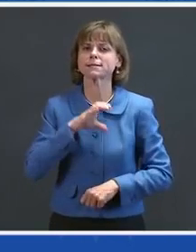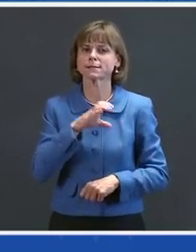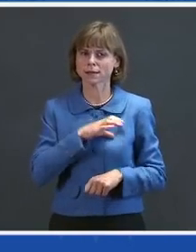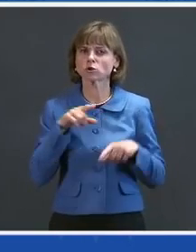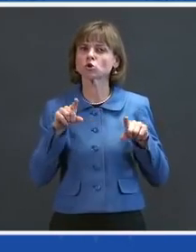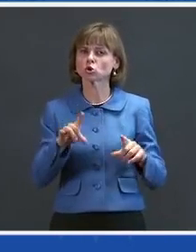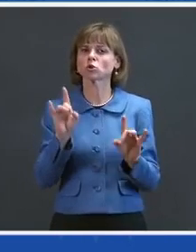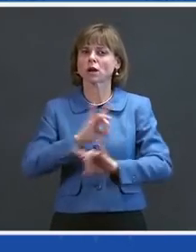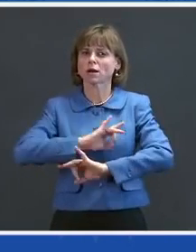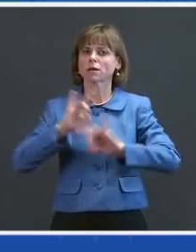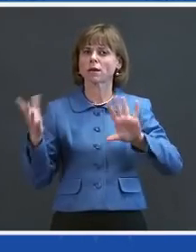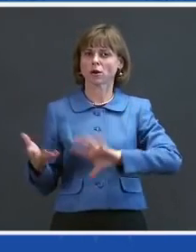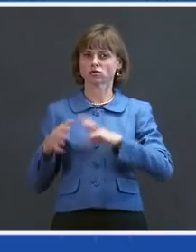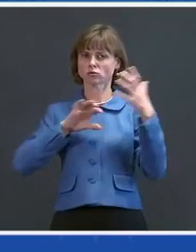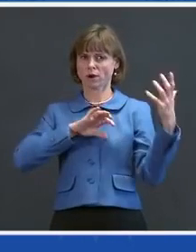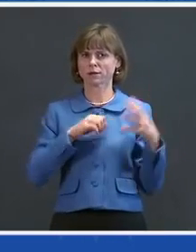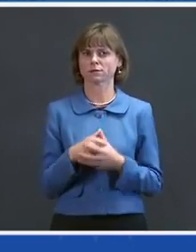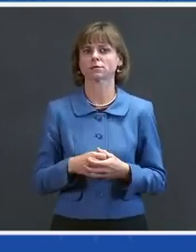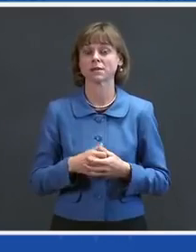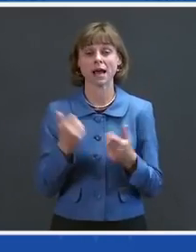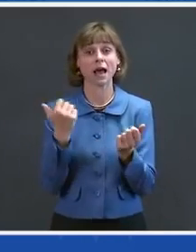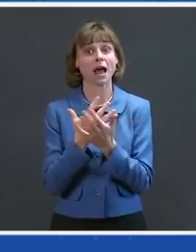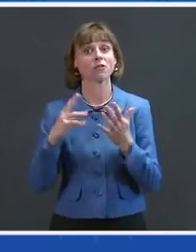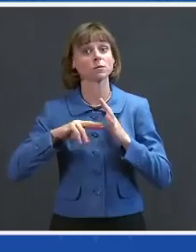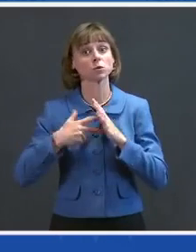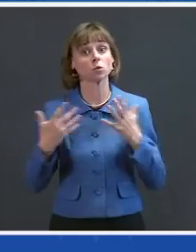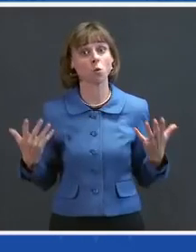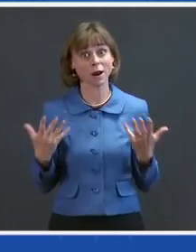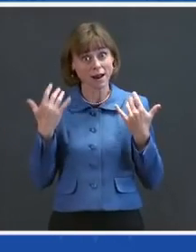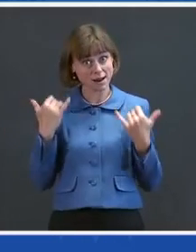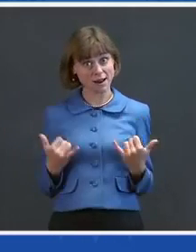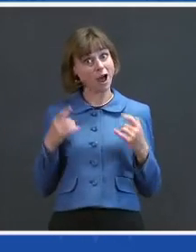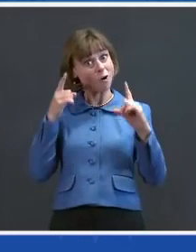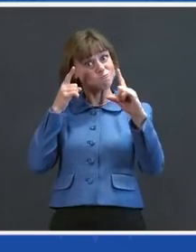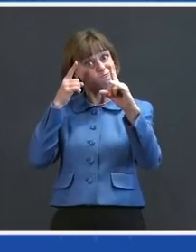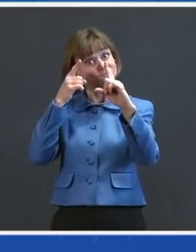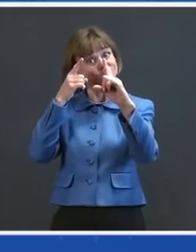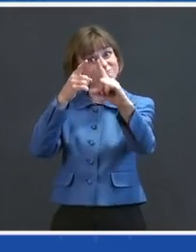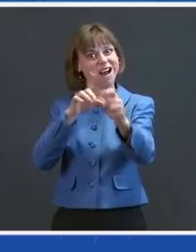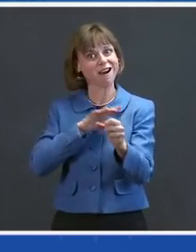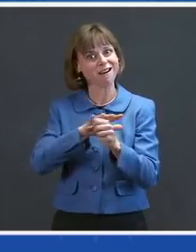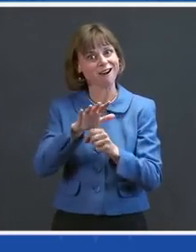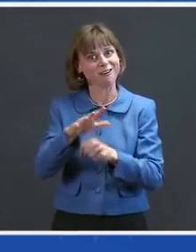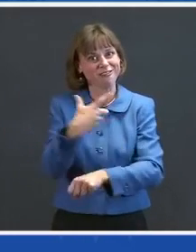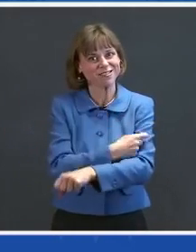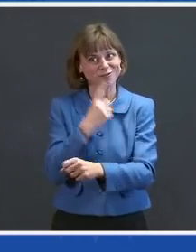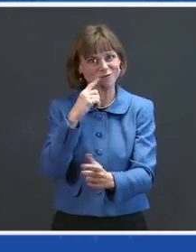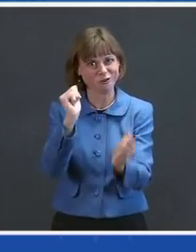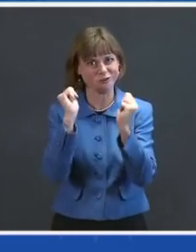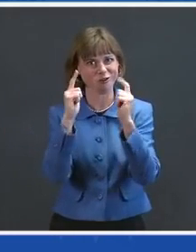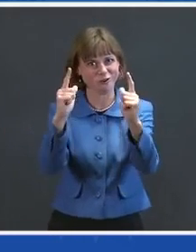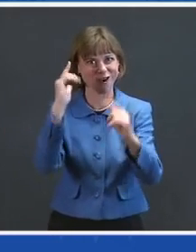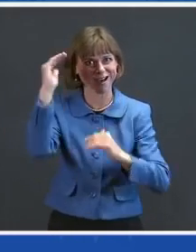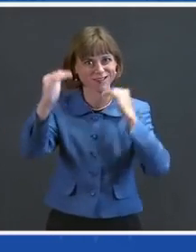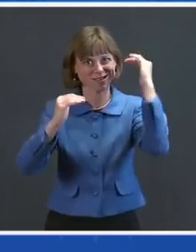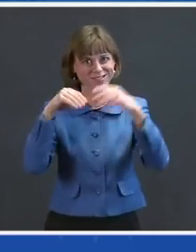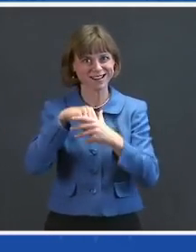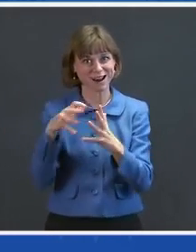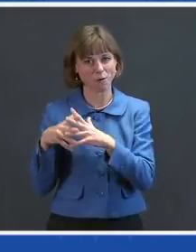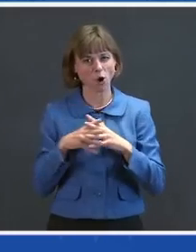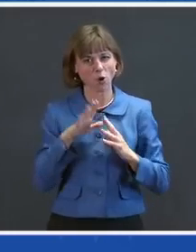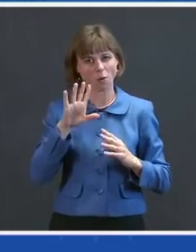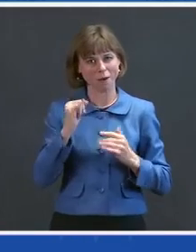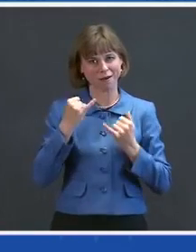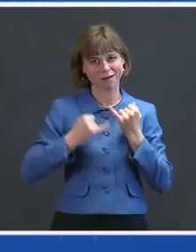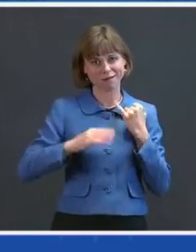this means. We're now on track to have enough vaccine supply for every adult in America by the end of May.